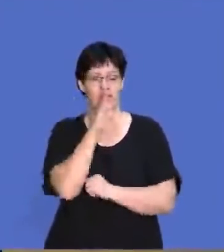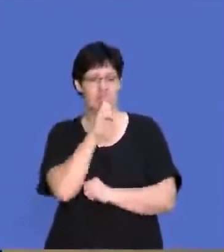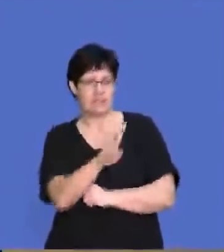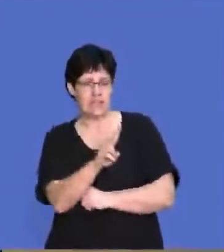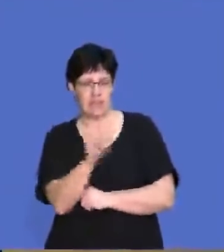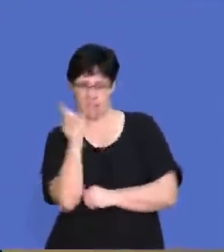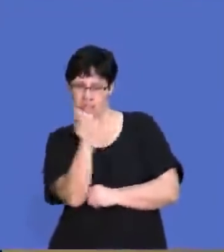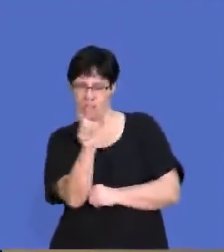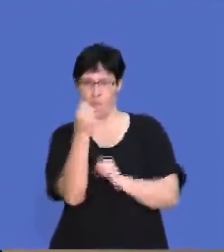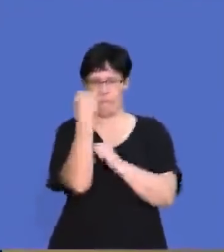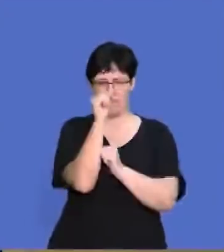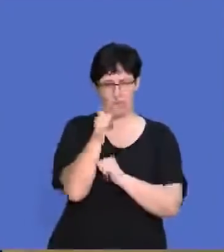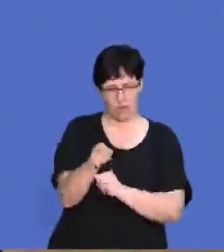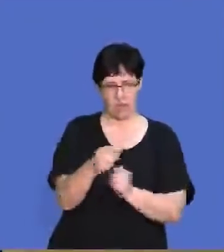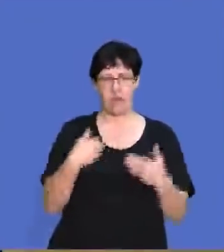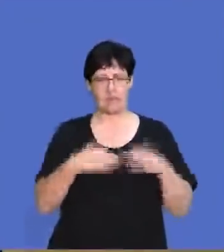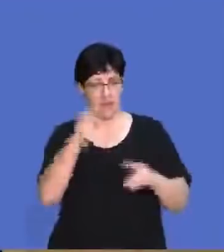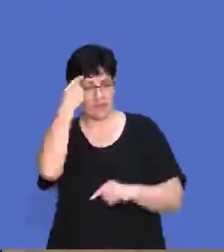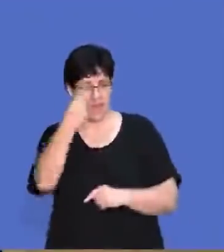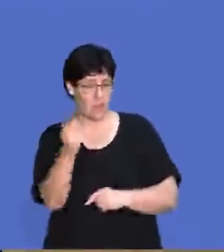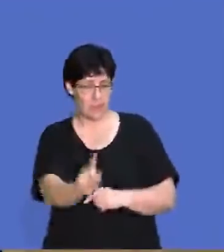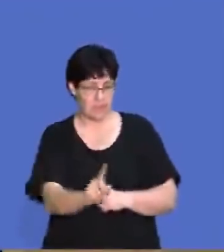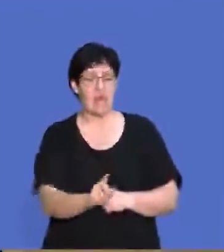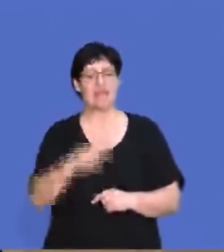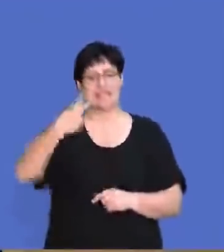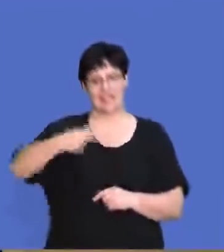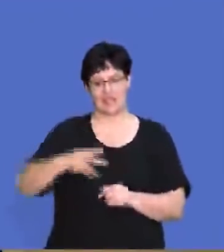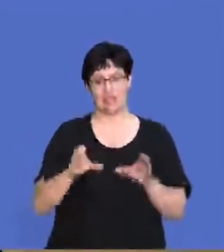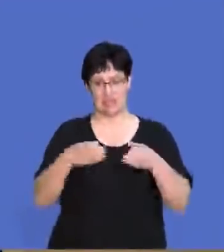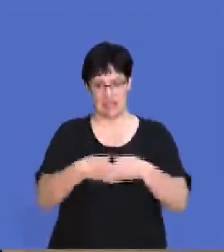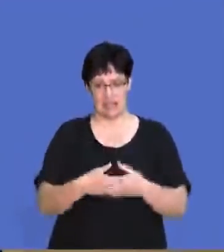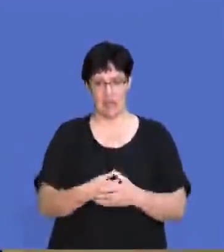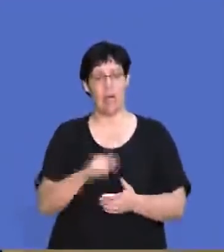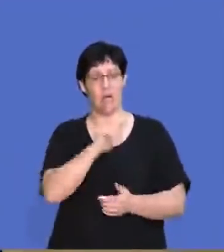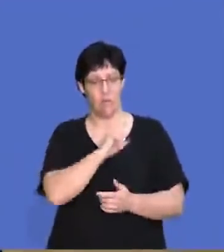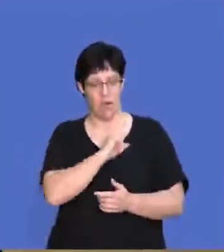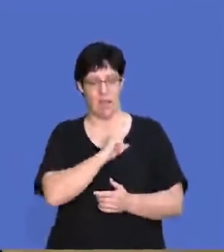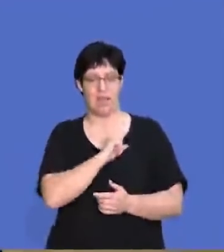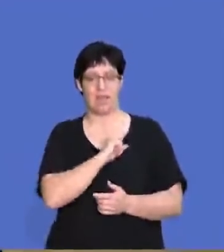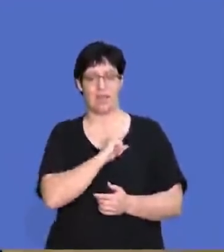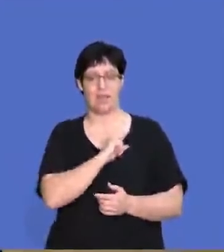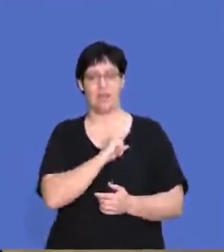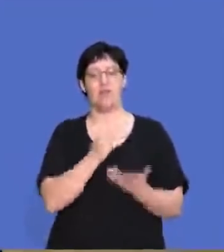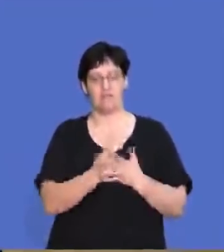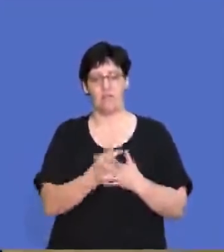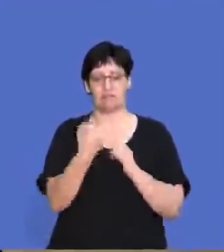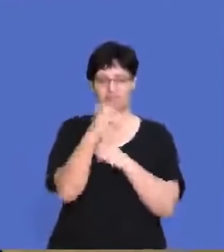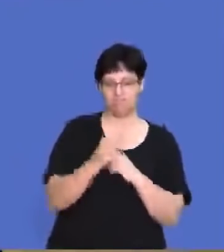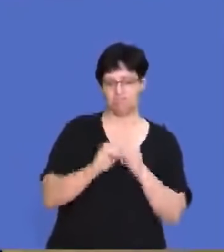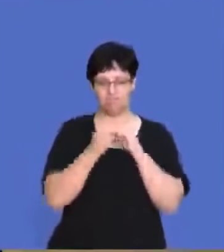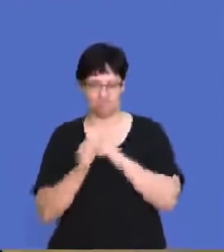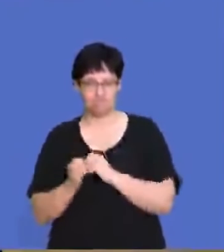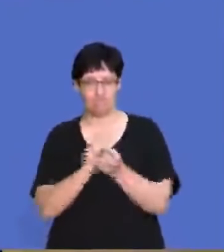as soon as you see the term manufacturing, start to think of the secondary sector because it's got to do with